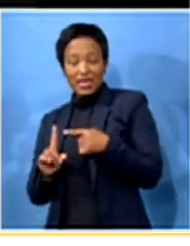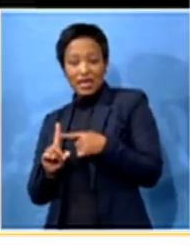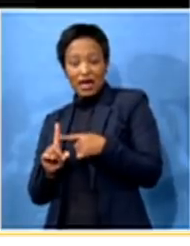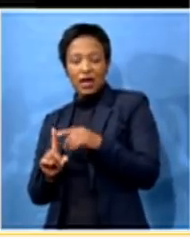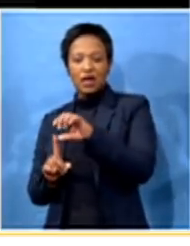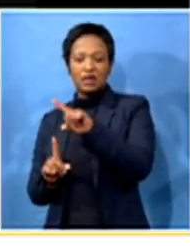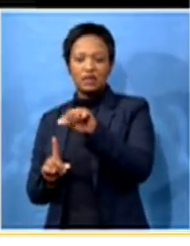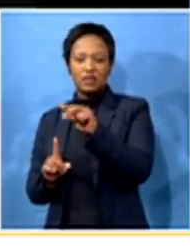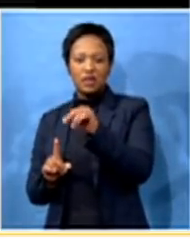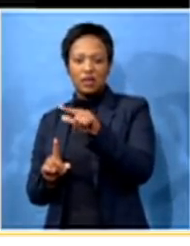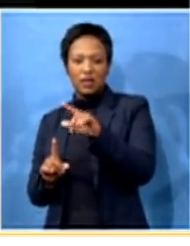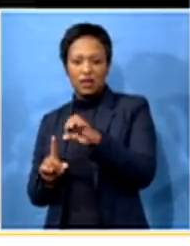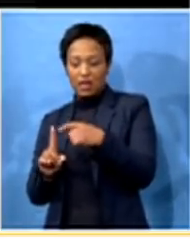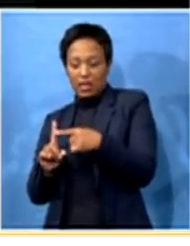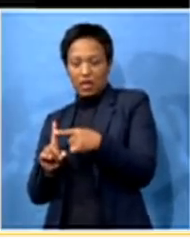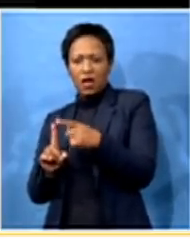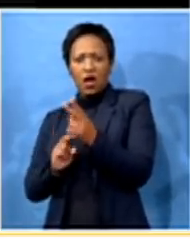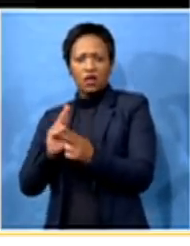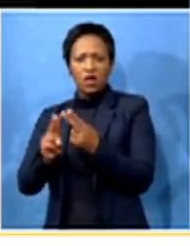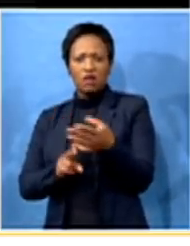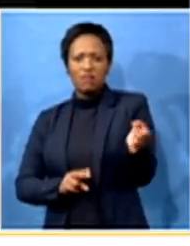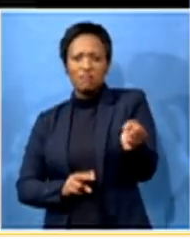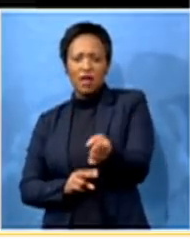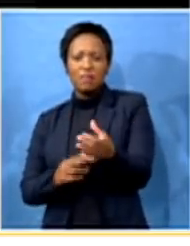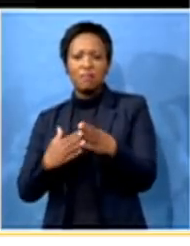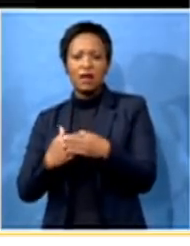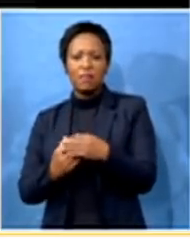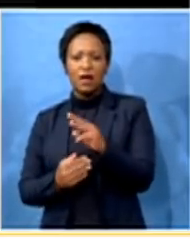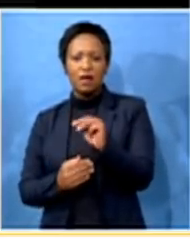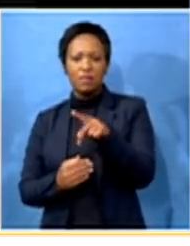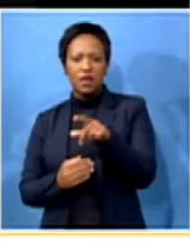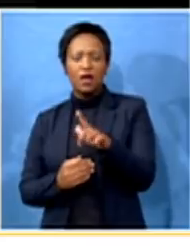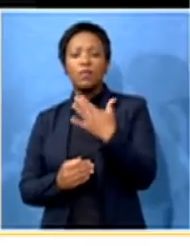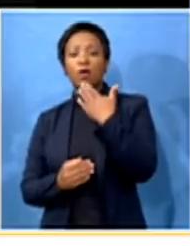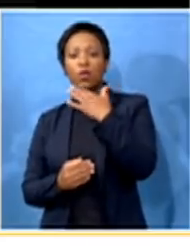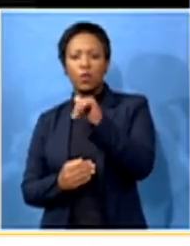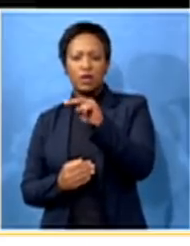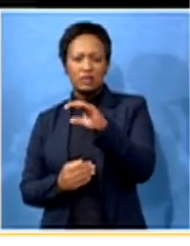has been redeployed as a member of the provincial legislature by the ANC?